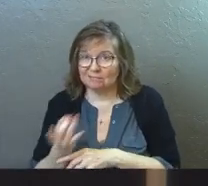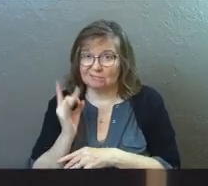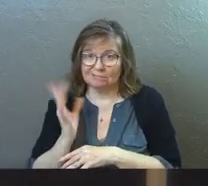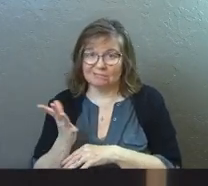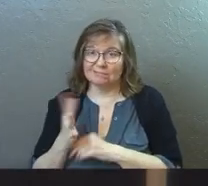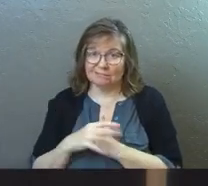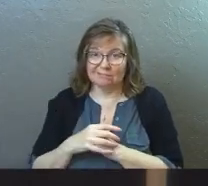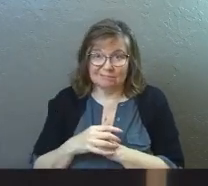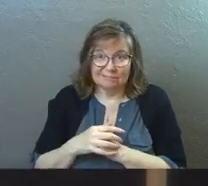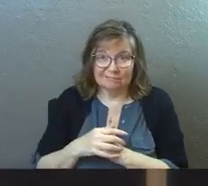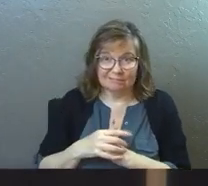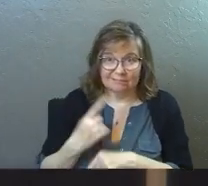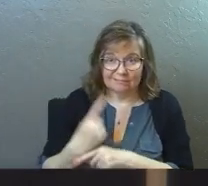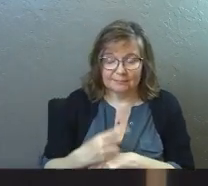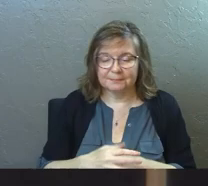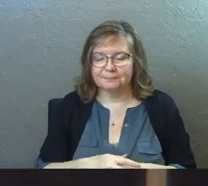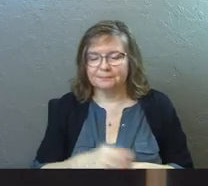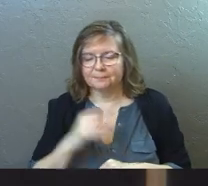drive-through lane, right?